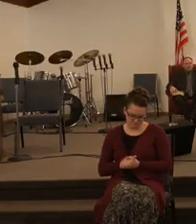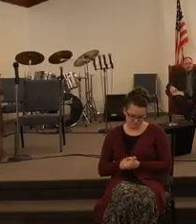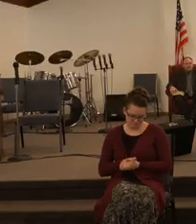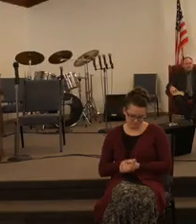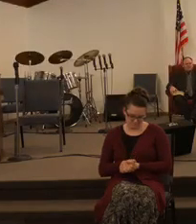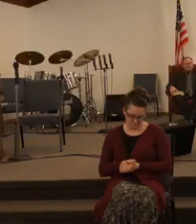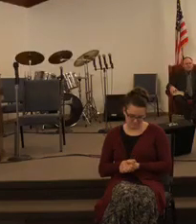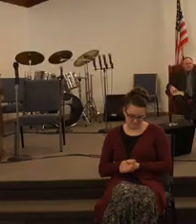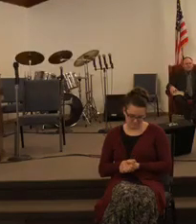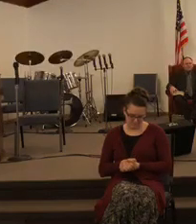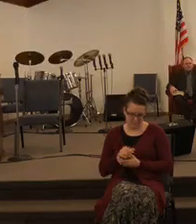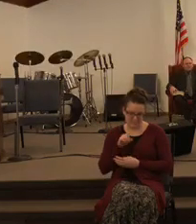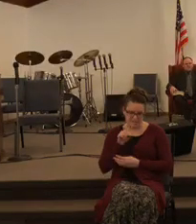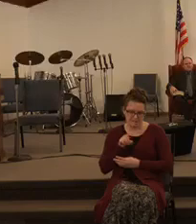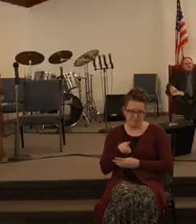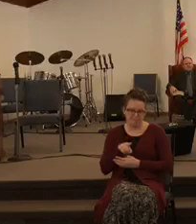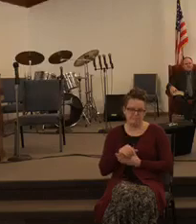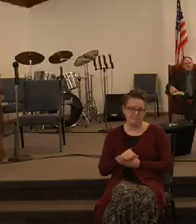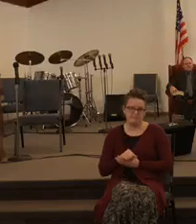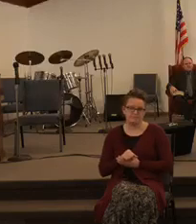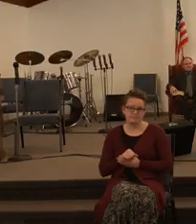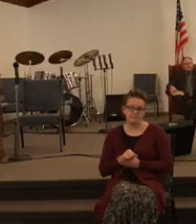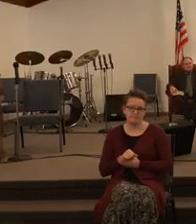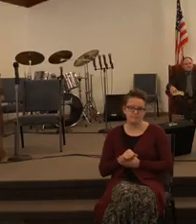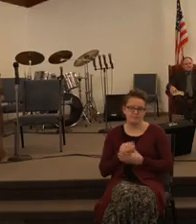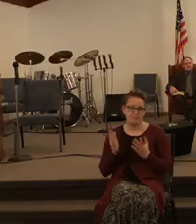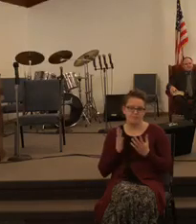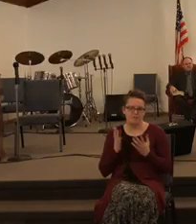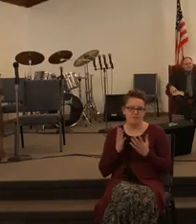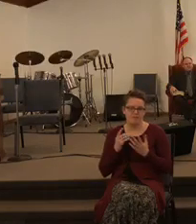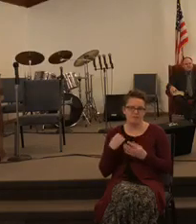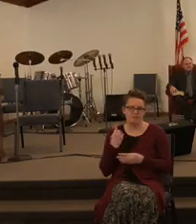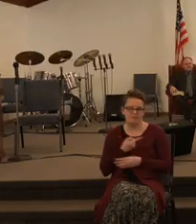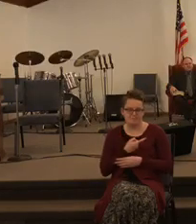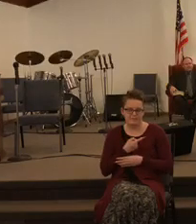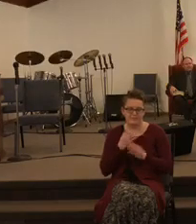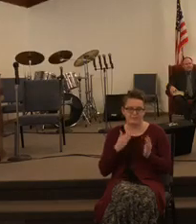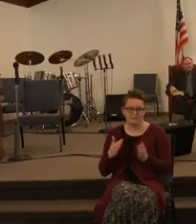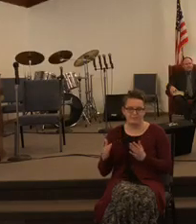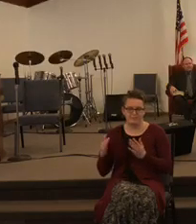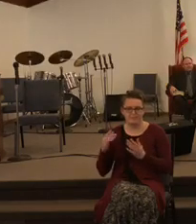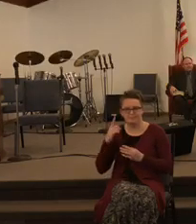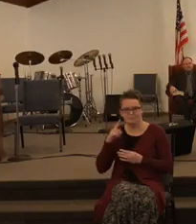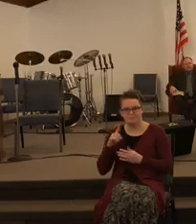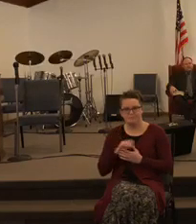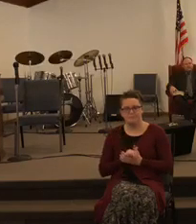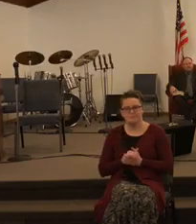so the question is what are we preparing for